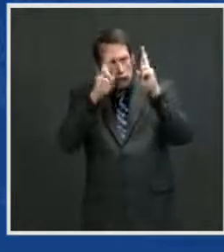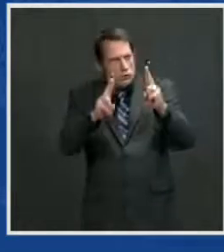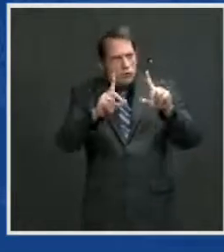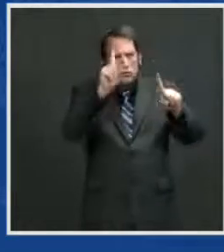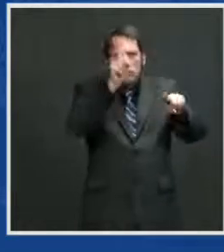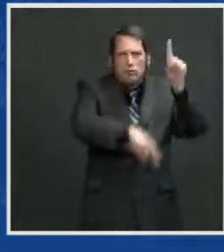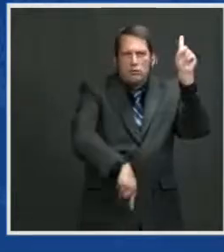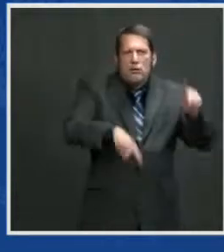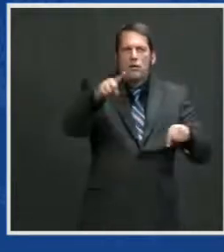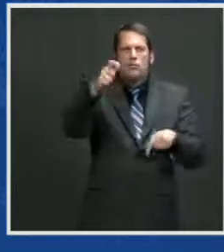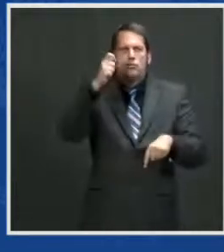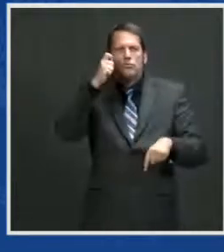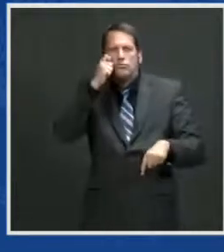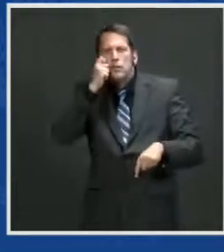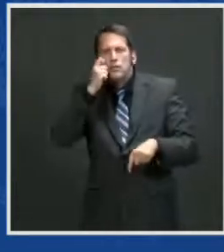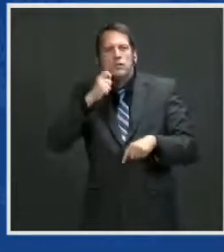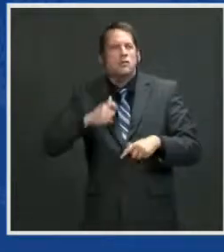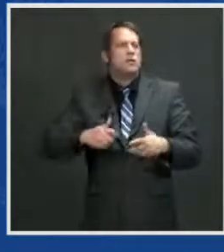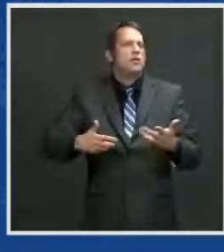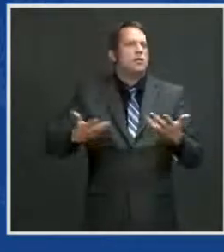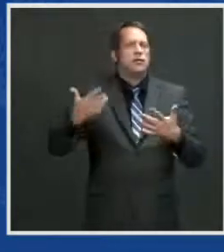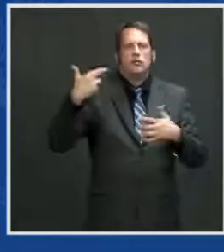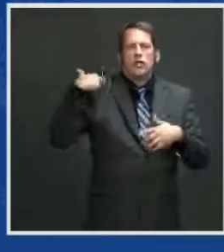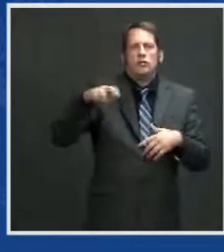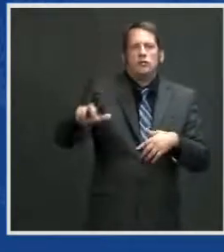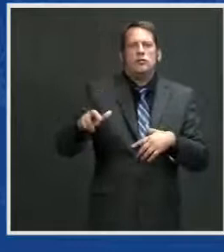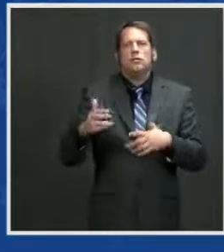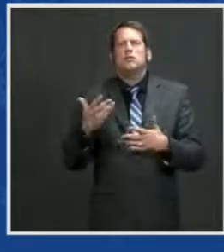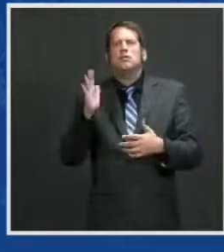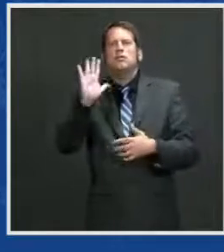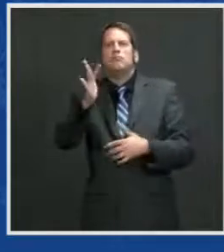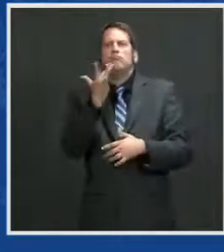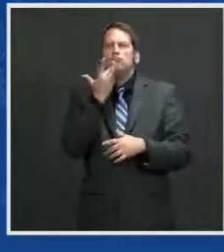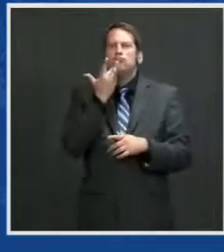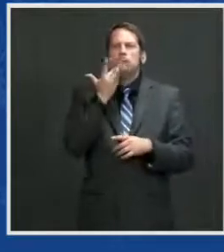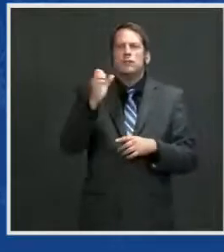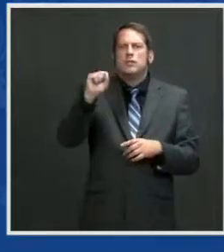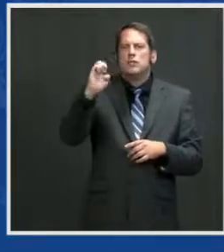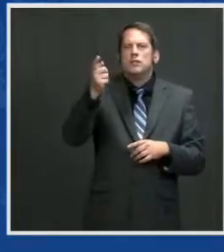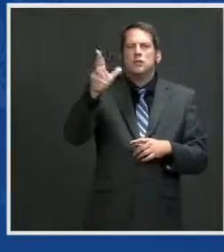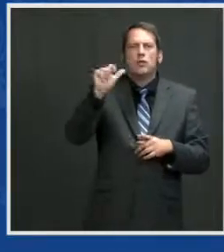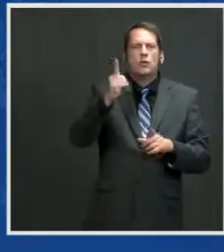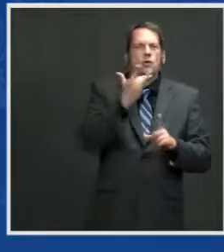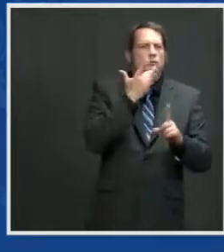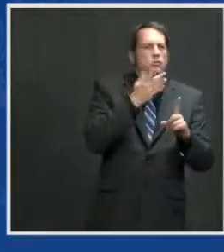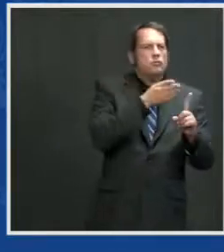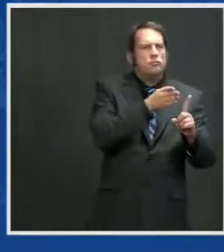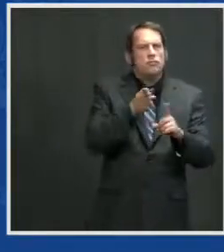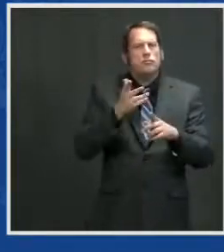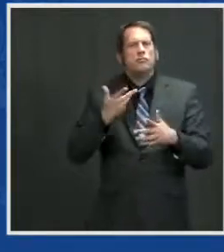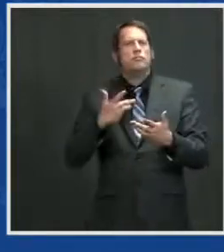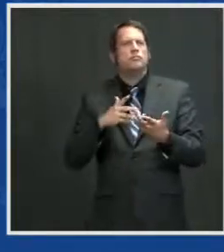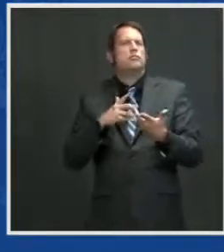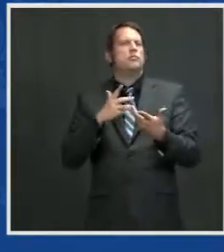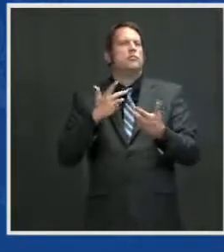all have spilled their blood to defend the values that we talk about.